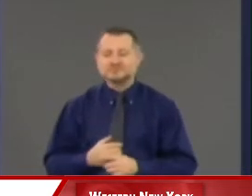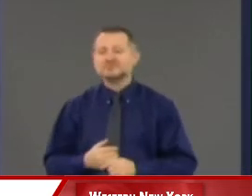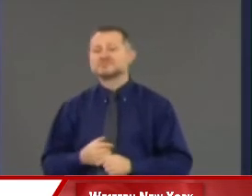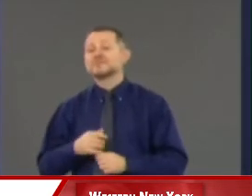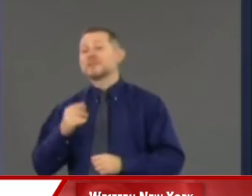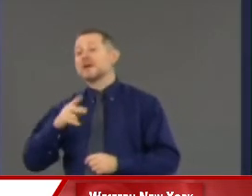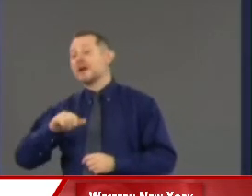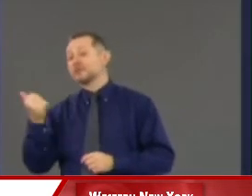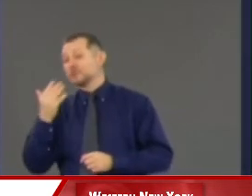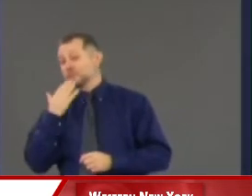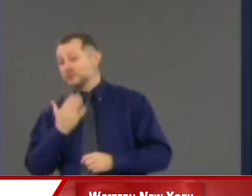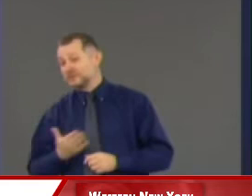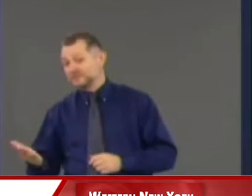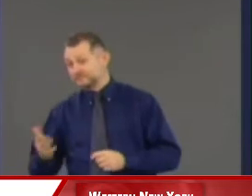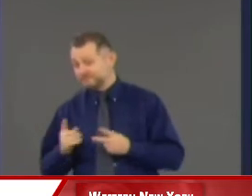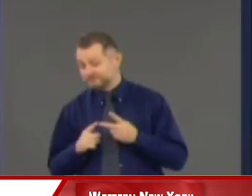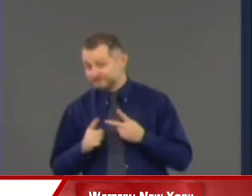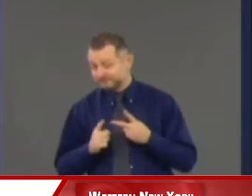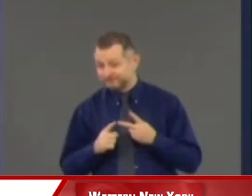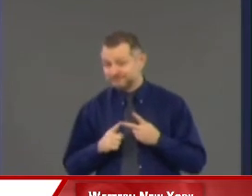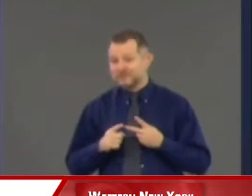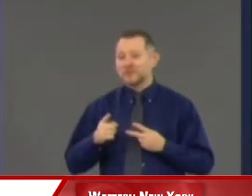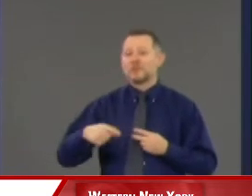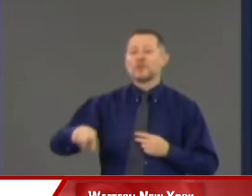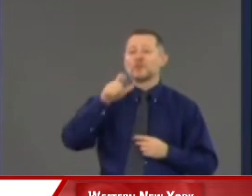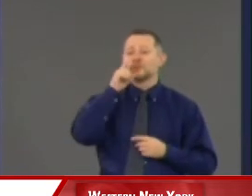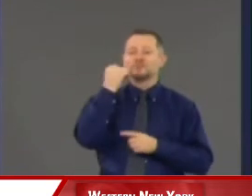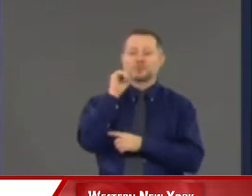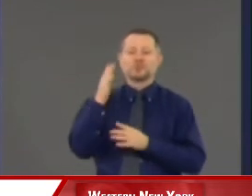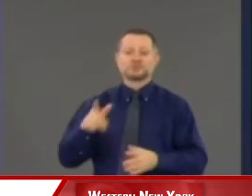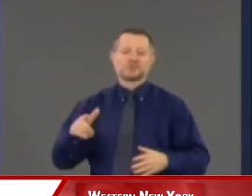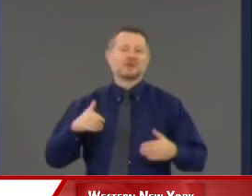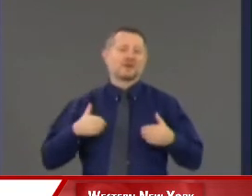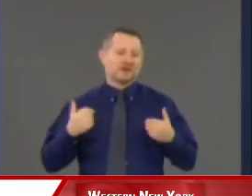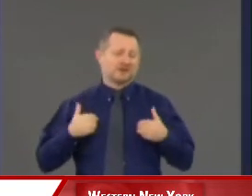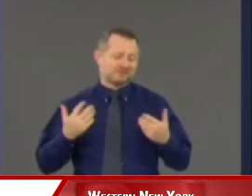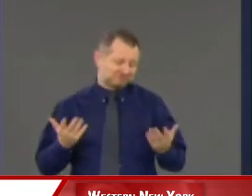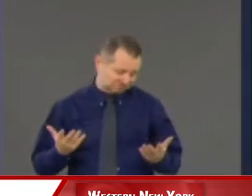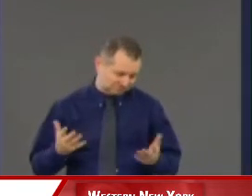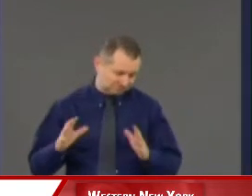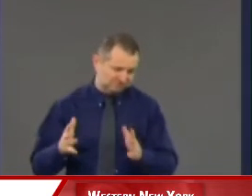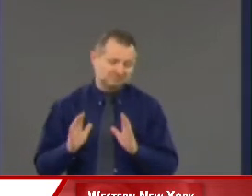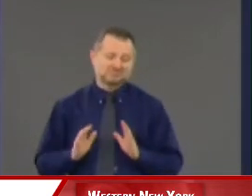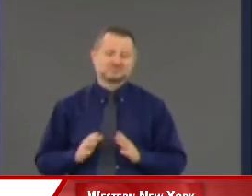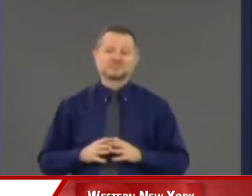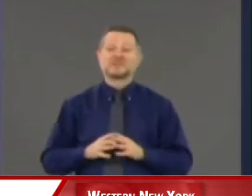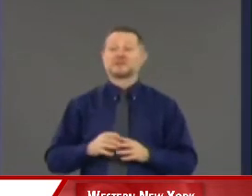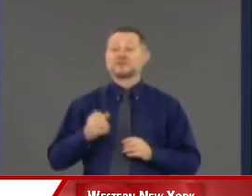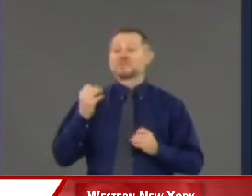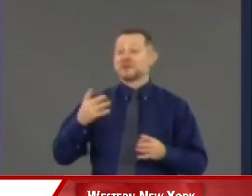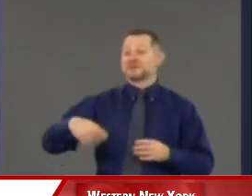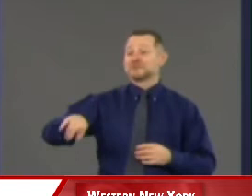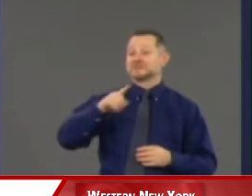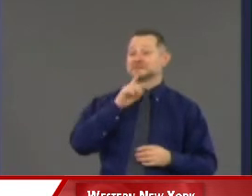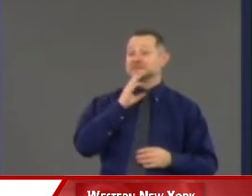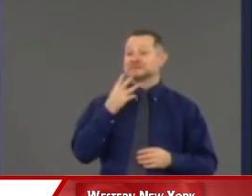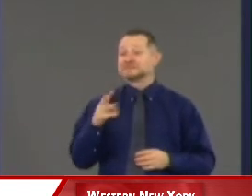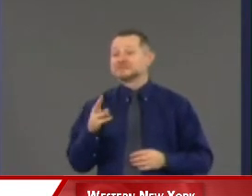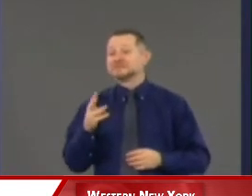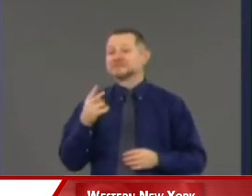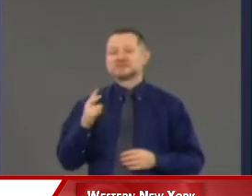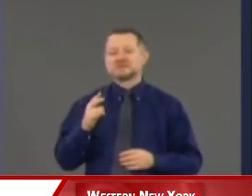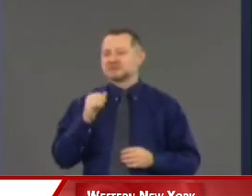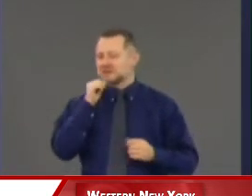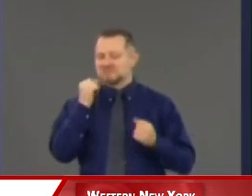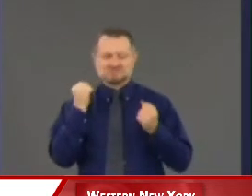is they were younger people. You know, there were not a lot of 65-year-olds in the crowd, the best I could tell.